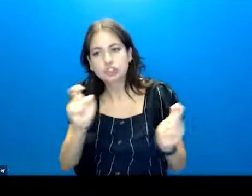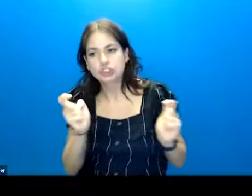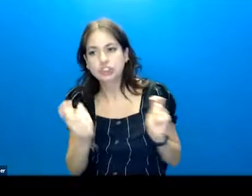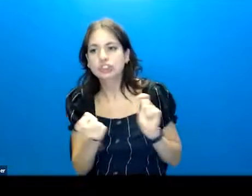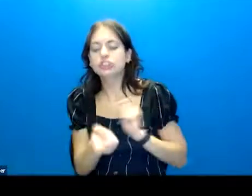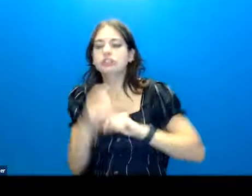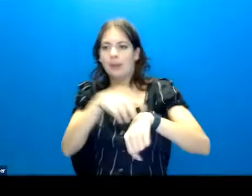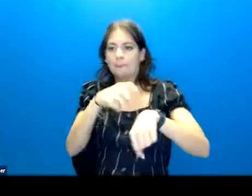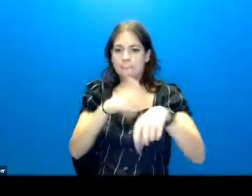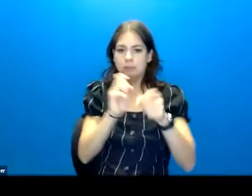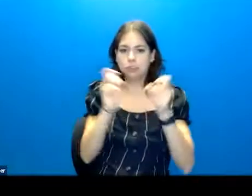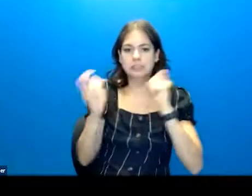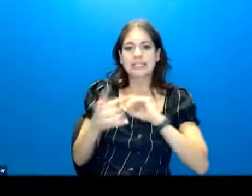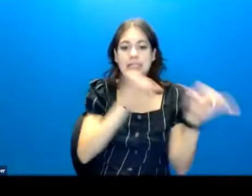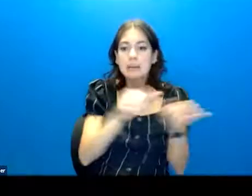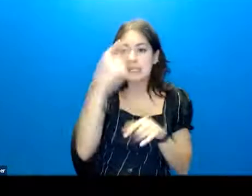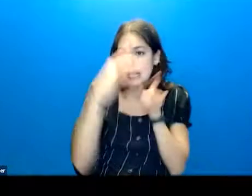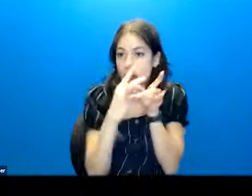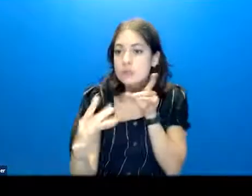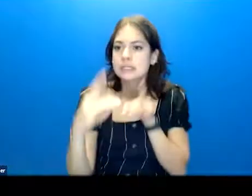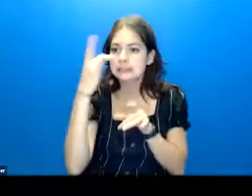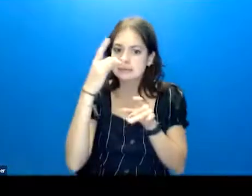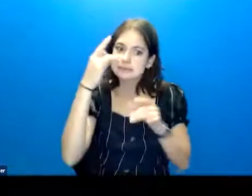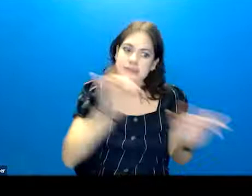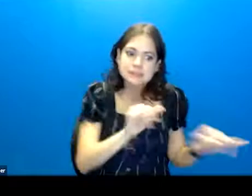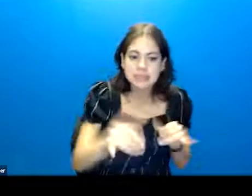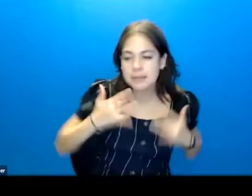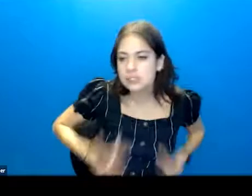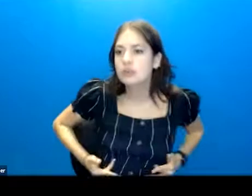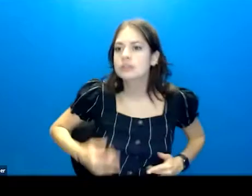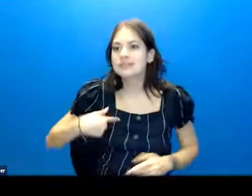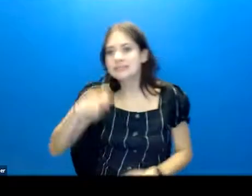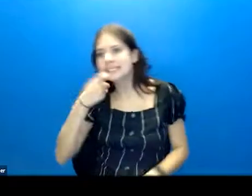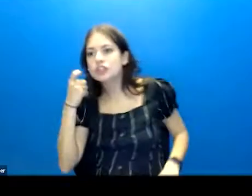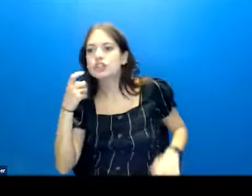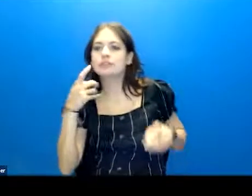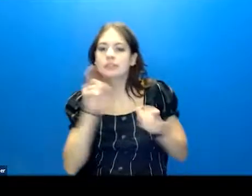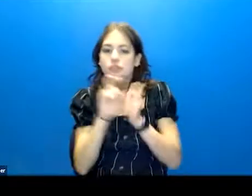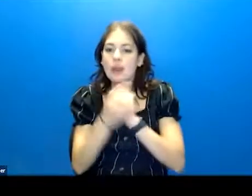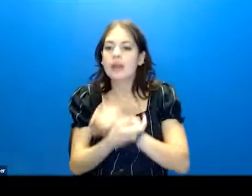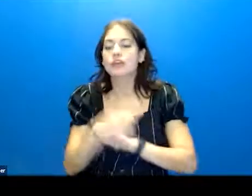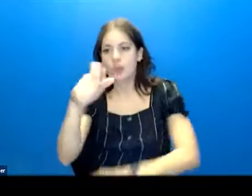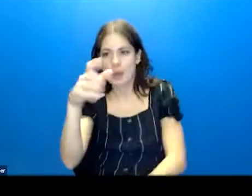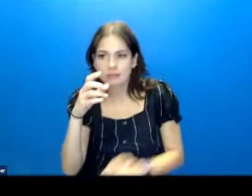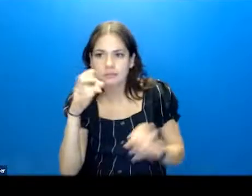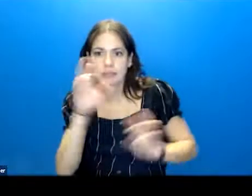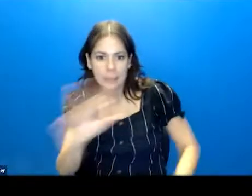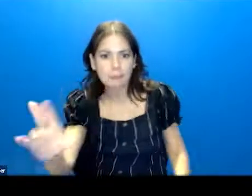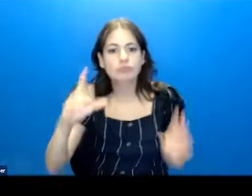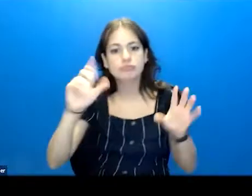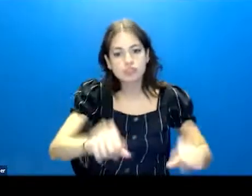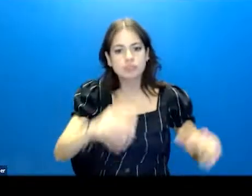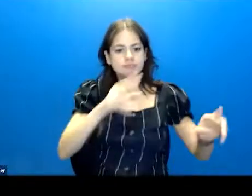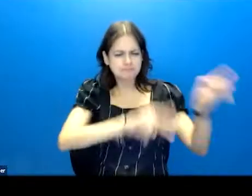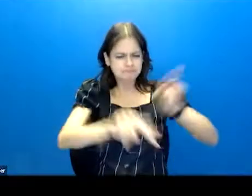time. Just like psychosis, just like depression, just like substance use, it changes over time. And so you have to be able to fluidly